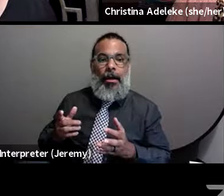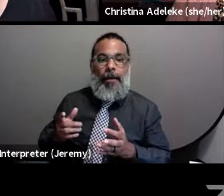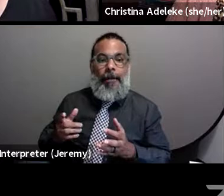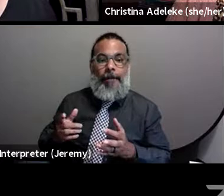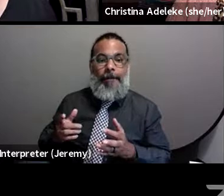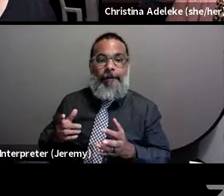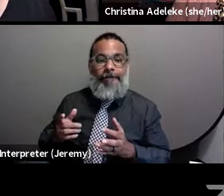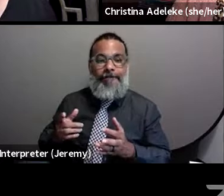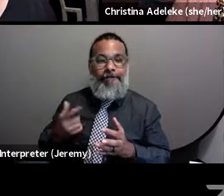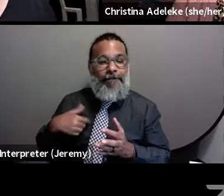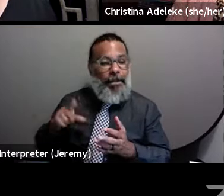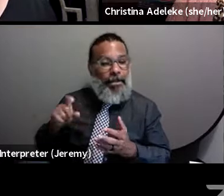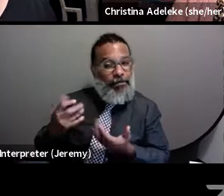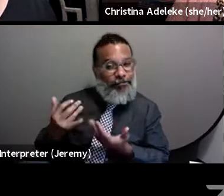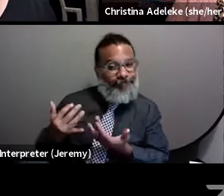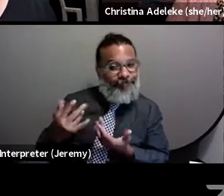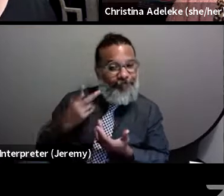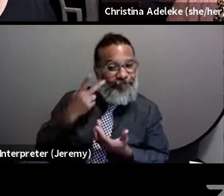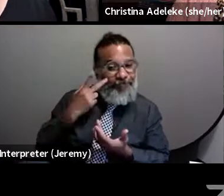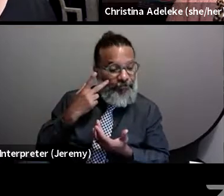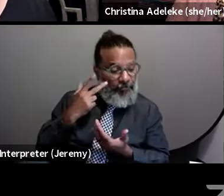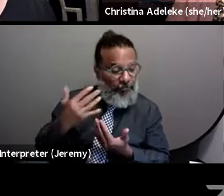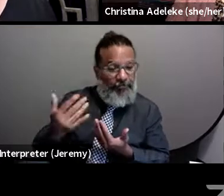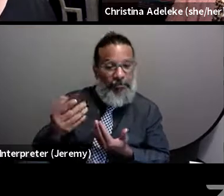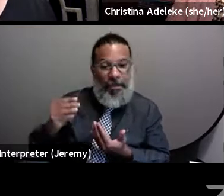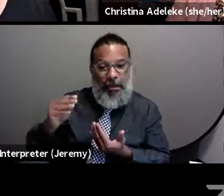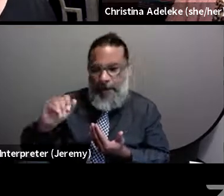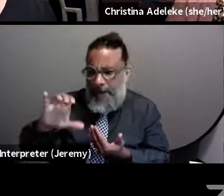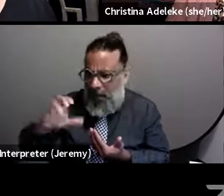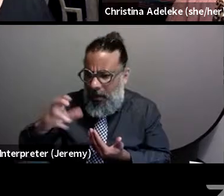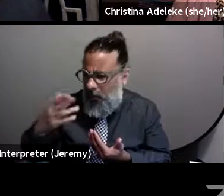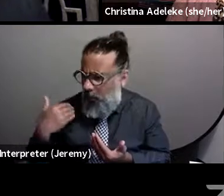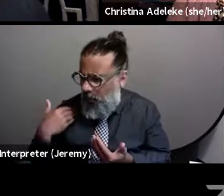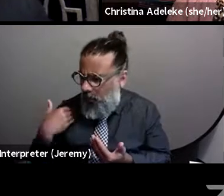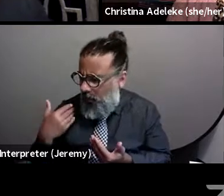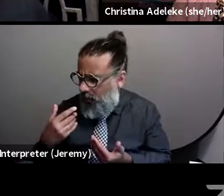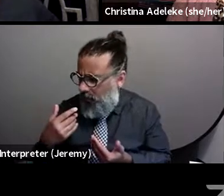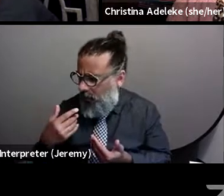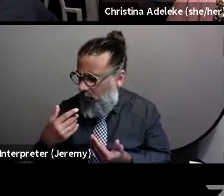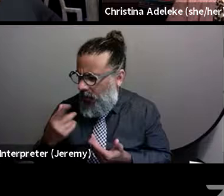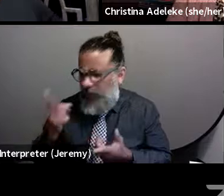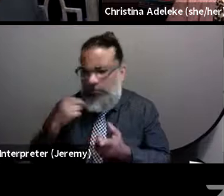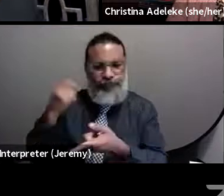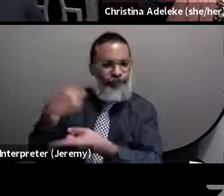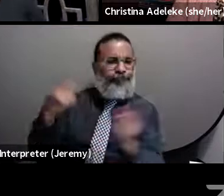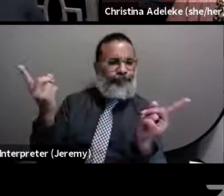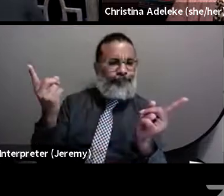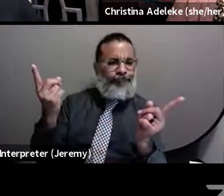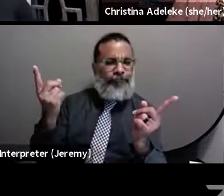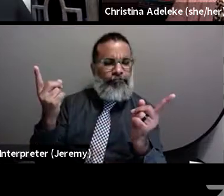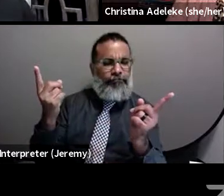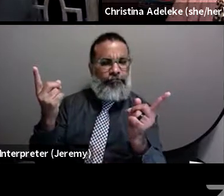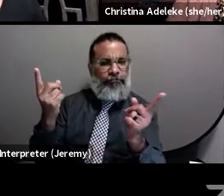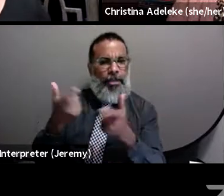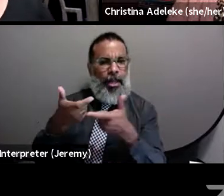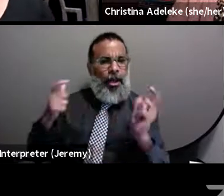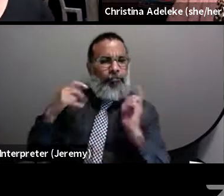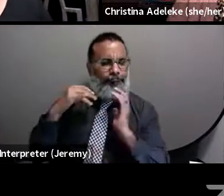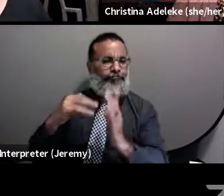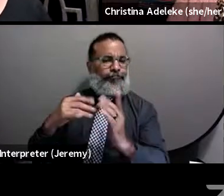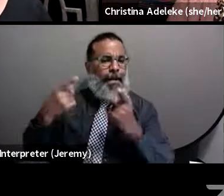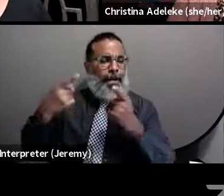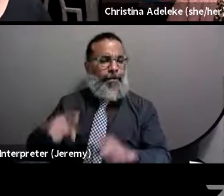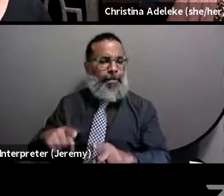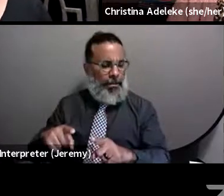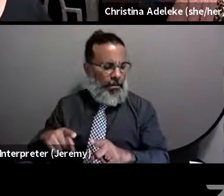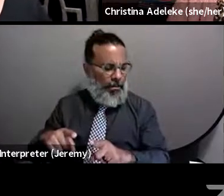we have to wait until, you know, in March, there was this announcement of a large scale study that was done